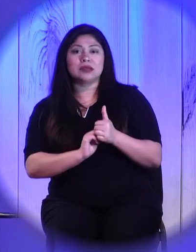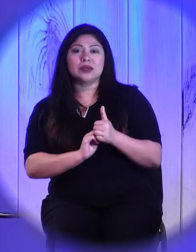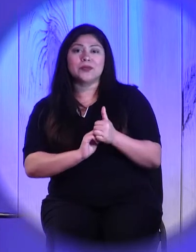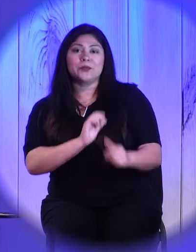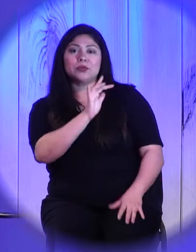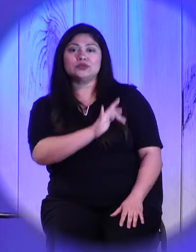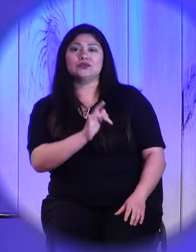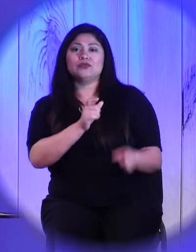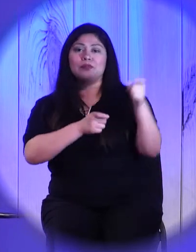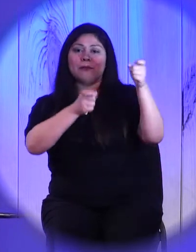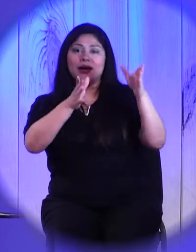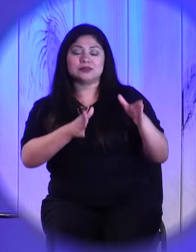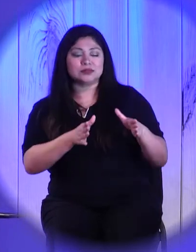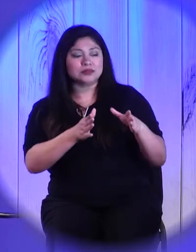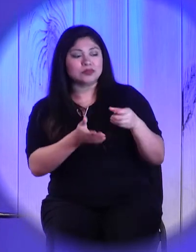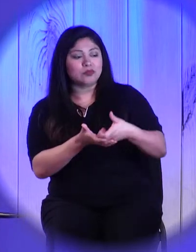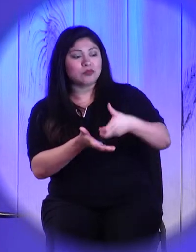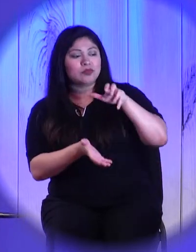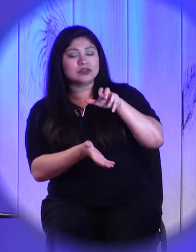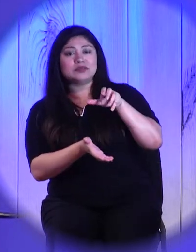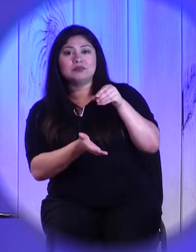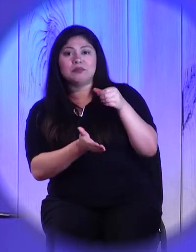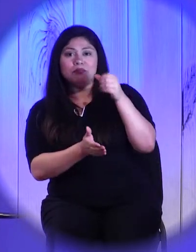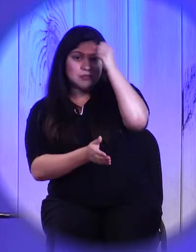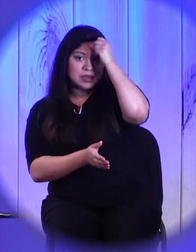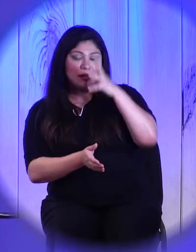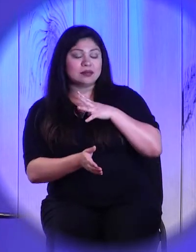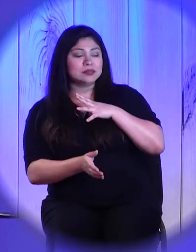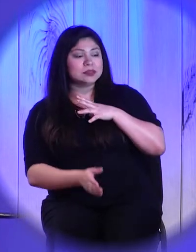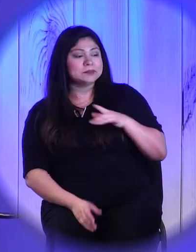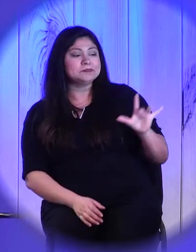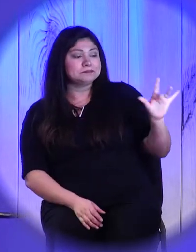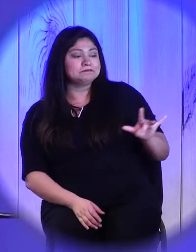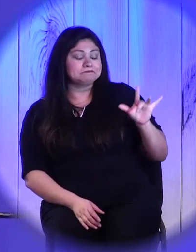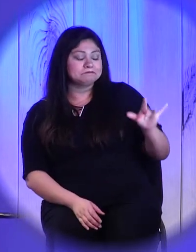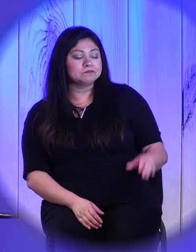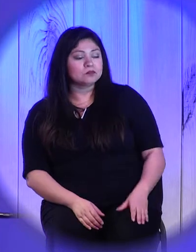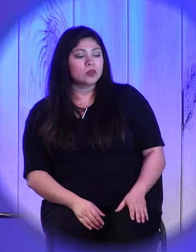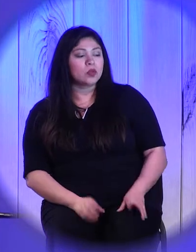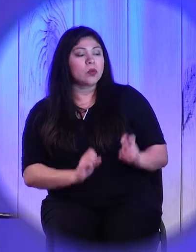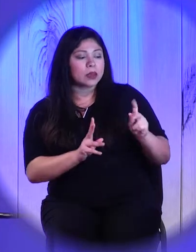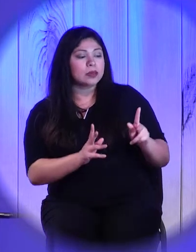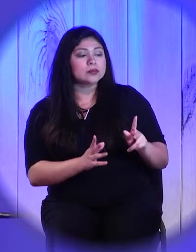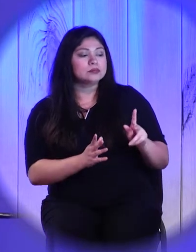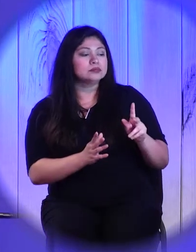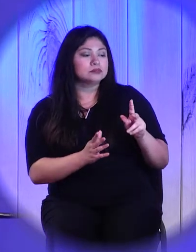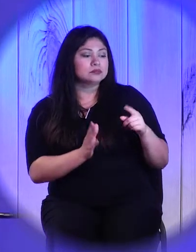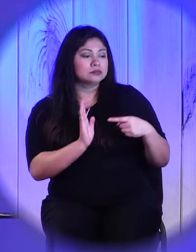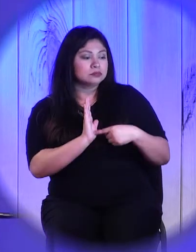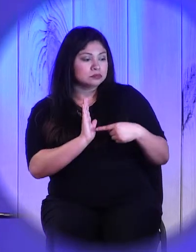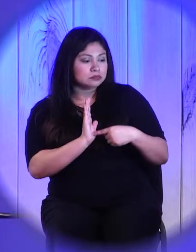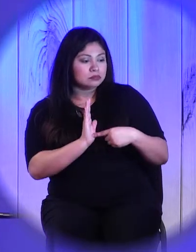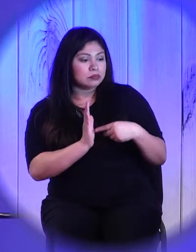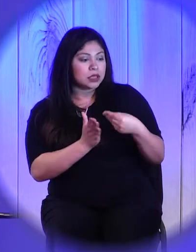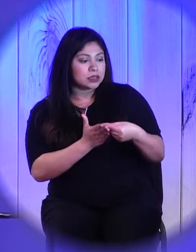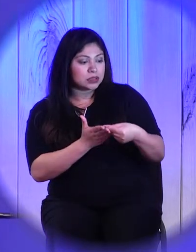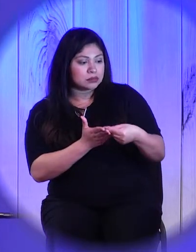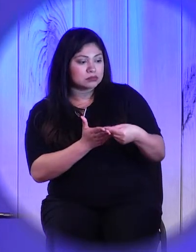The rich man has pity on this fool of a man and forgives him all that he owes him.